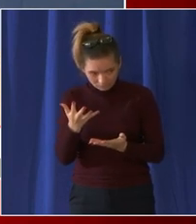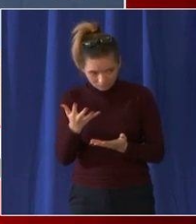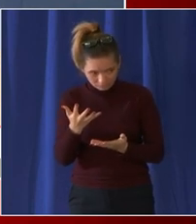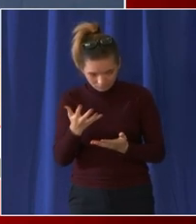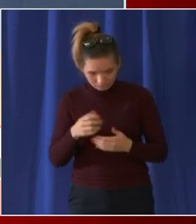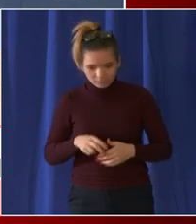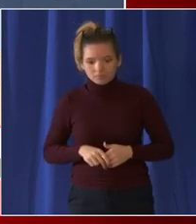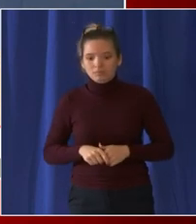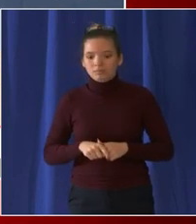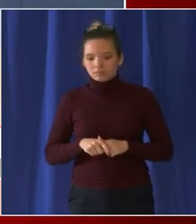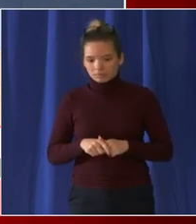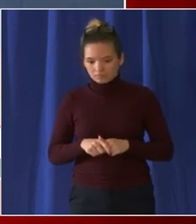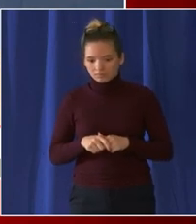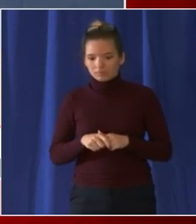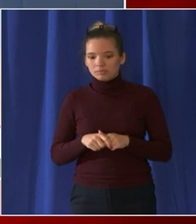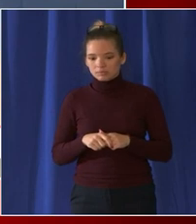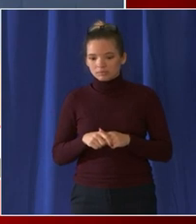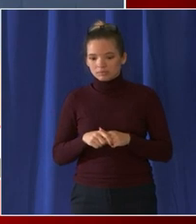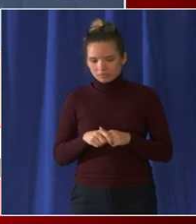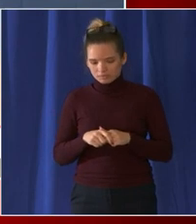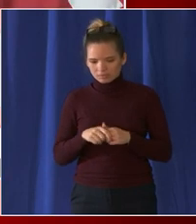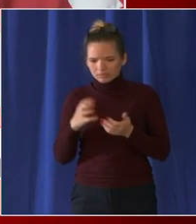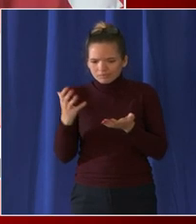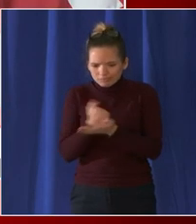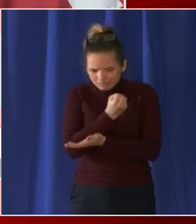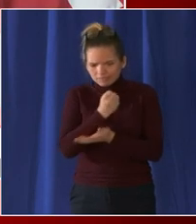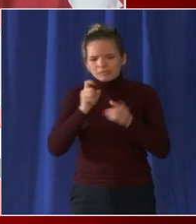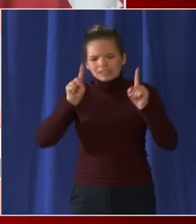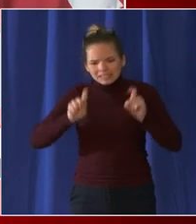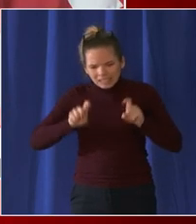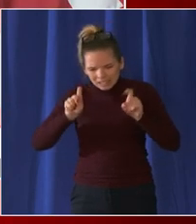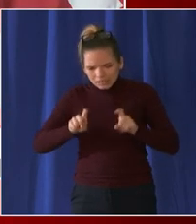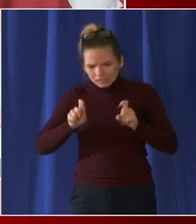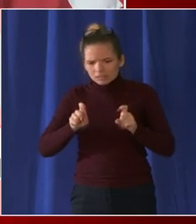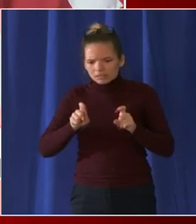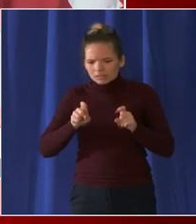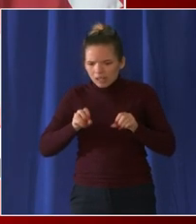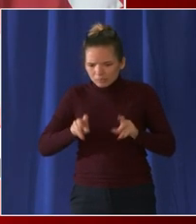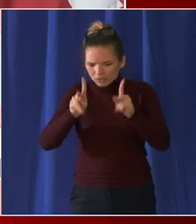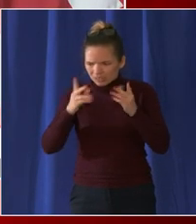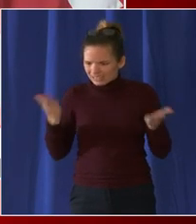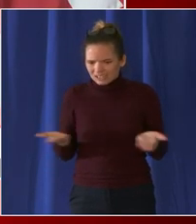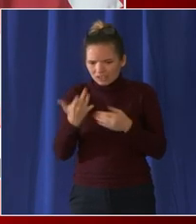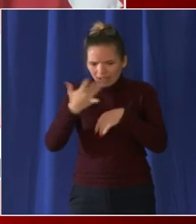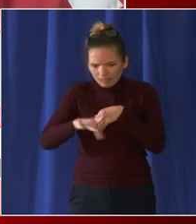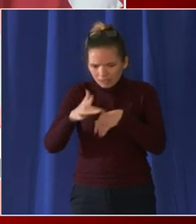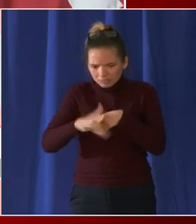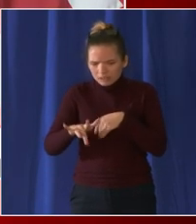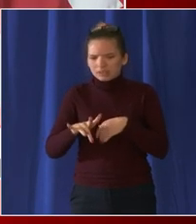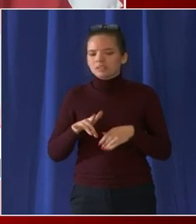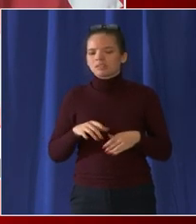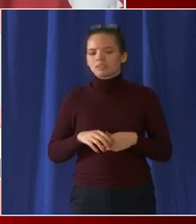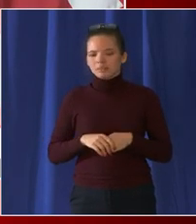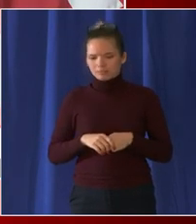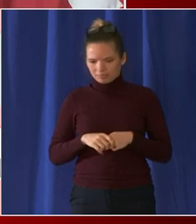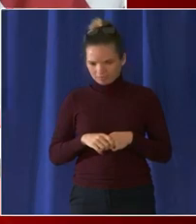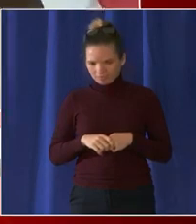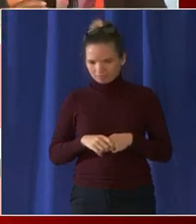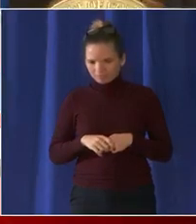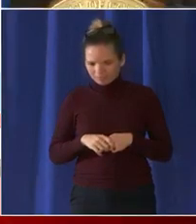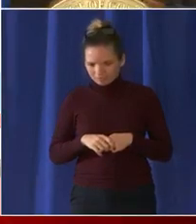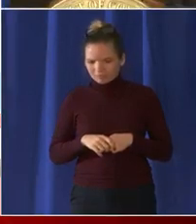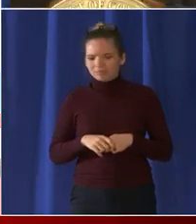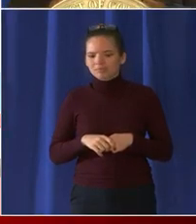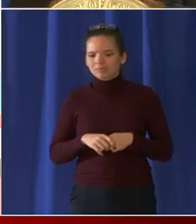testing opportunities in the community and not go to an ER for a test